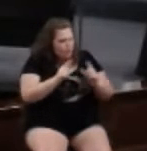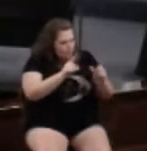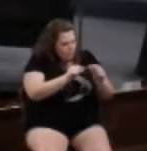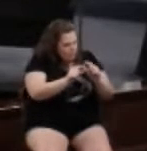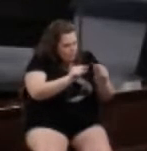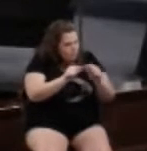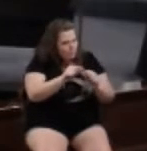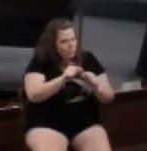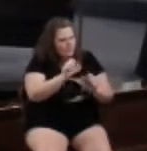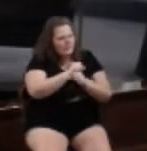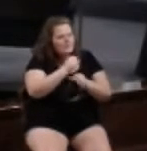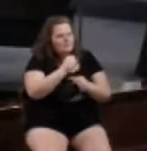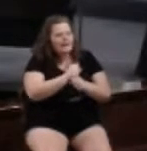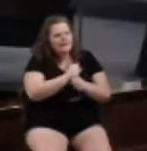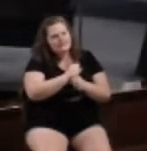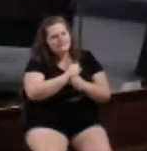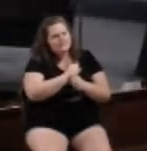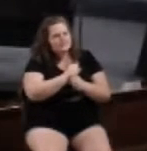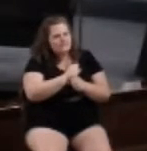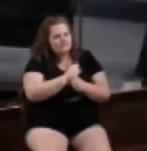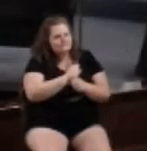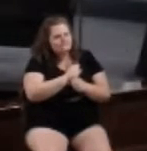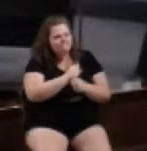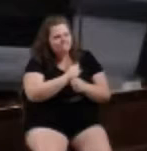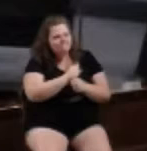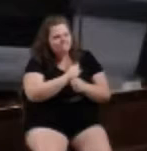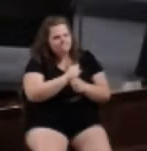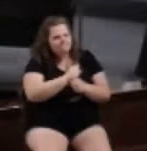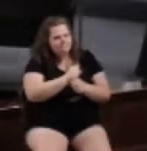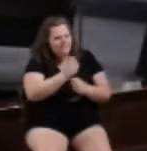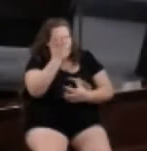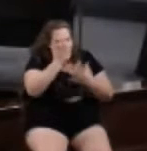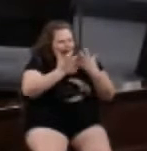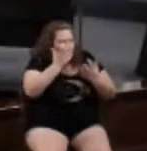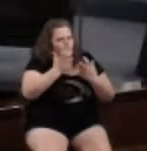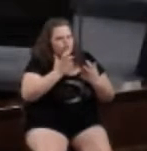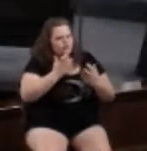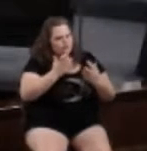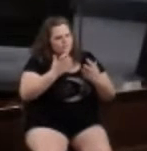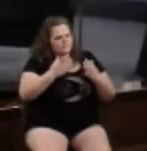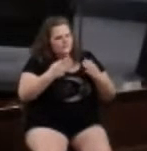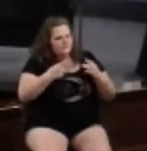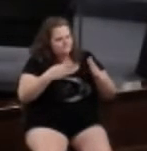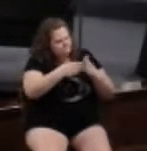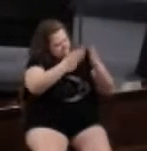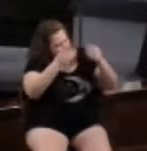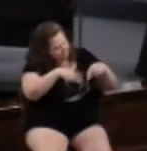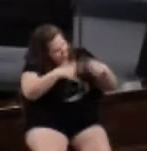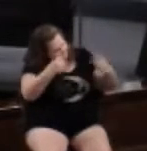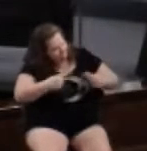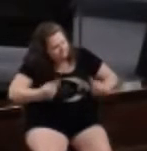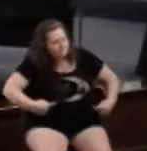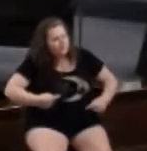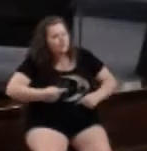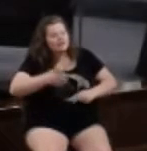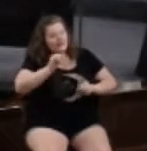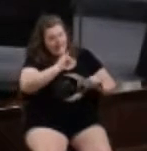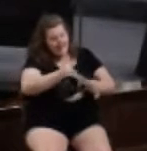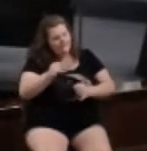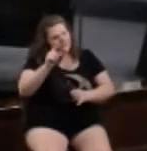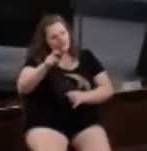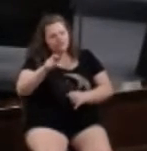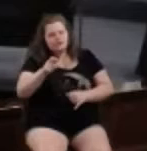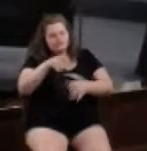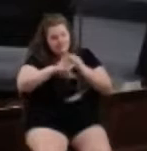stirs up sedition. Just like with individuals, they needed to take it to the ones in leadership